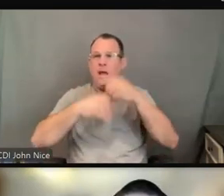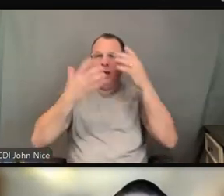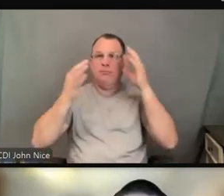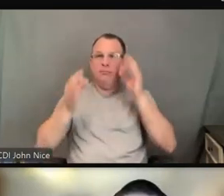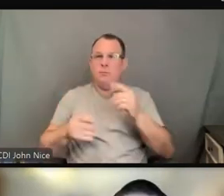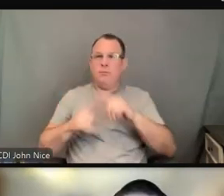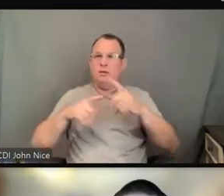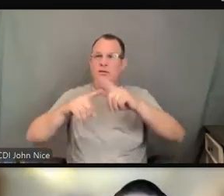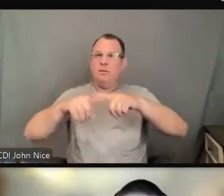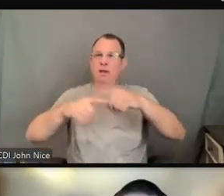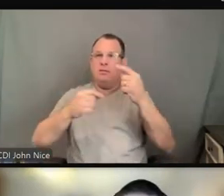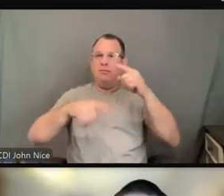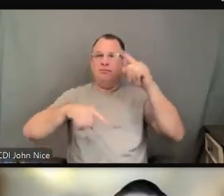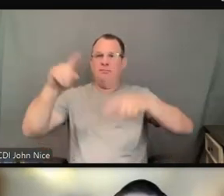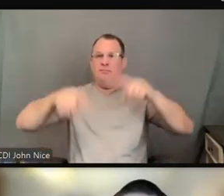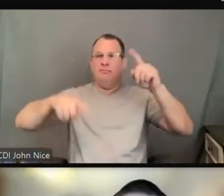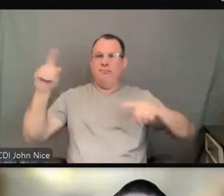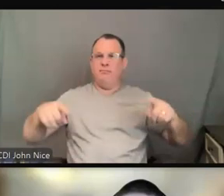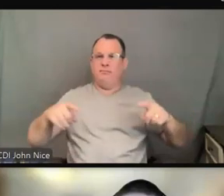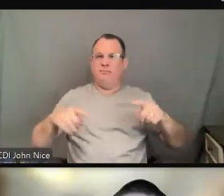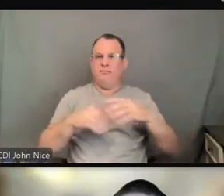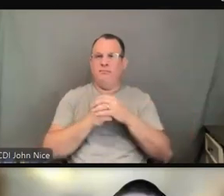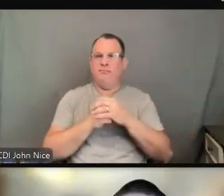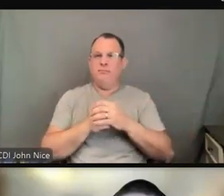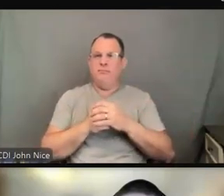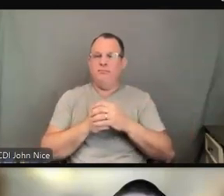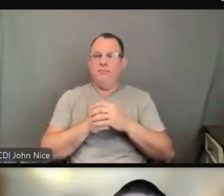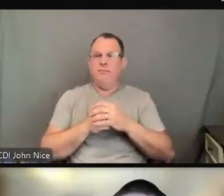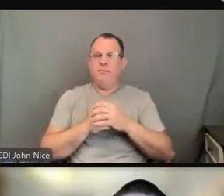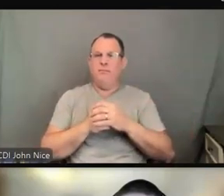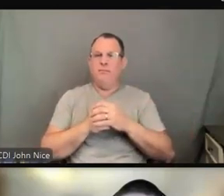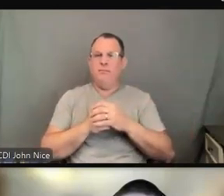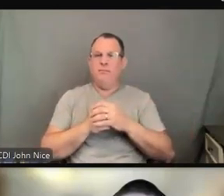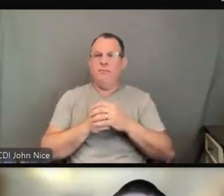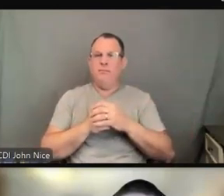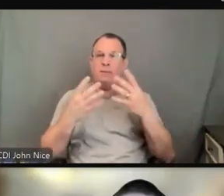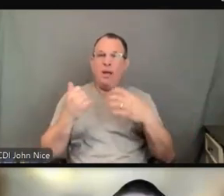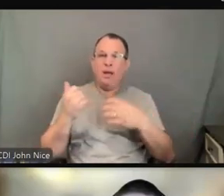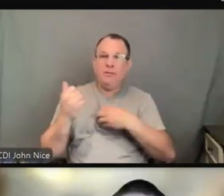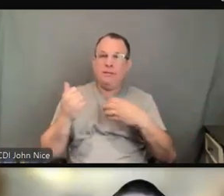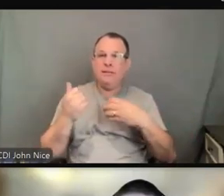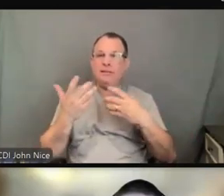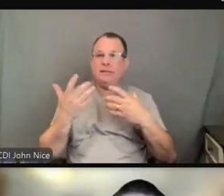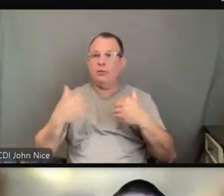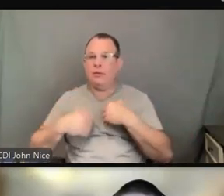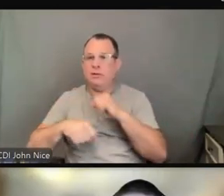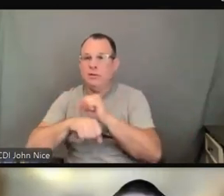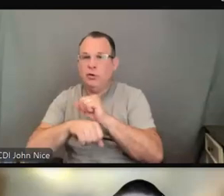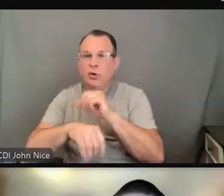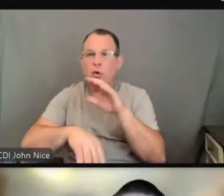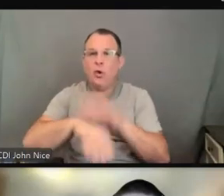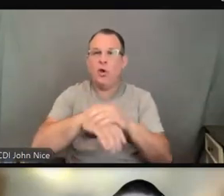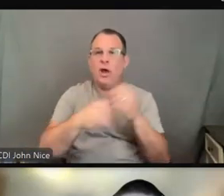It's dependent on how many complaints we are currently dealing with, how many investigators